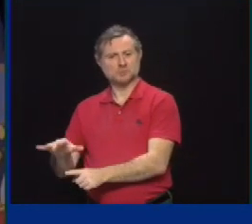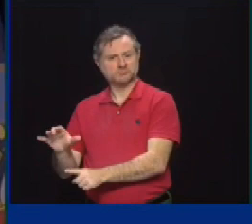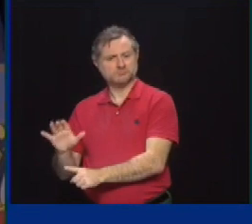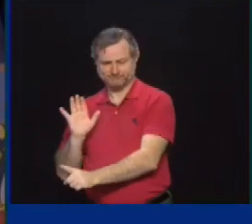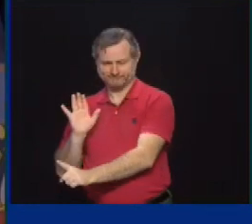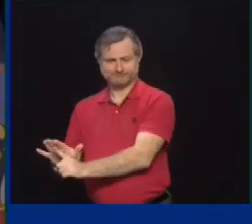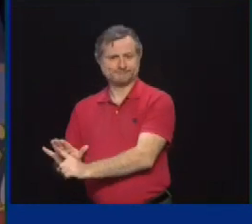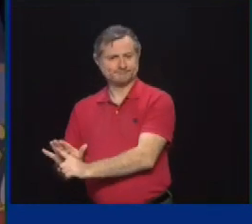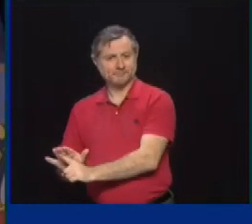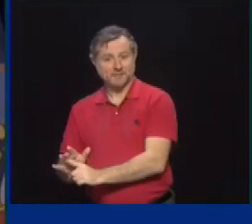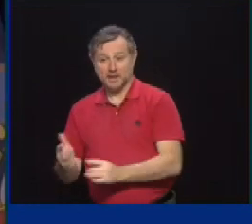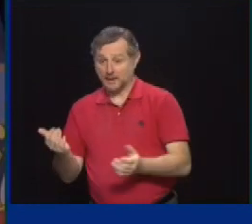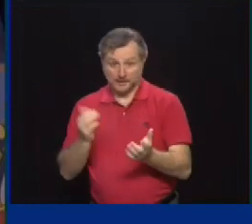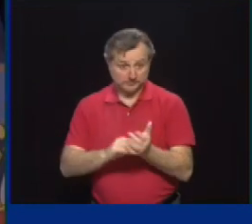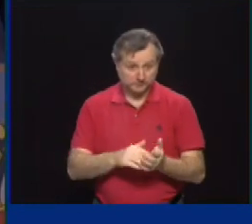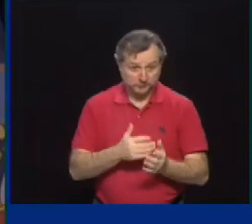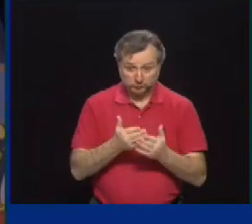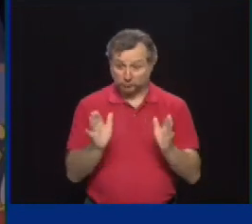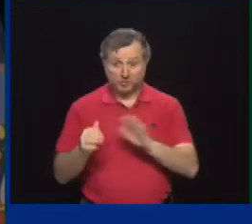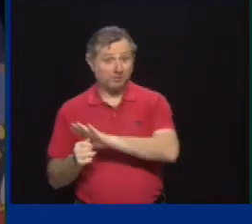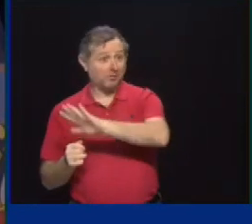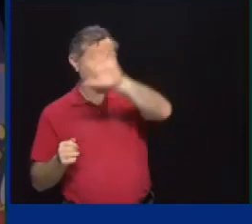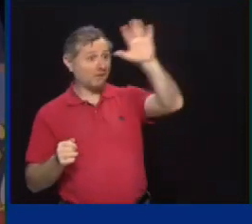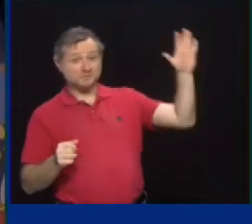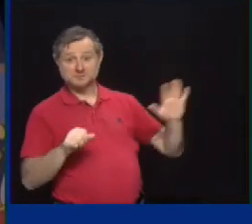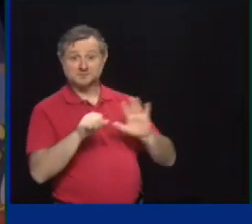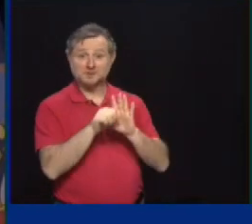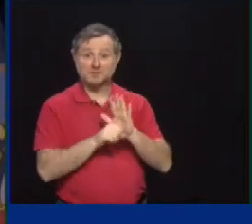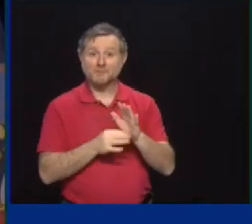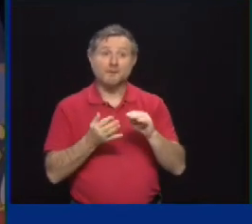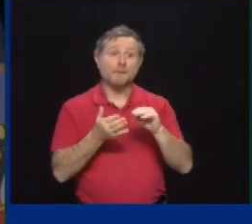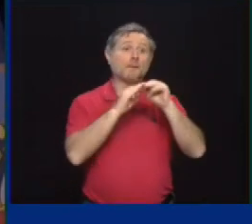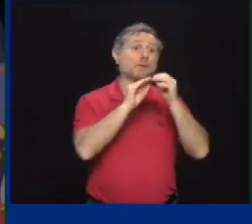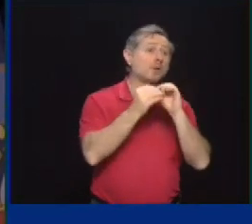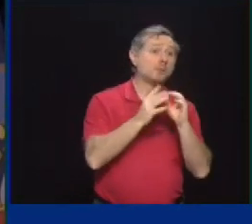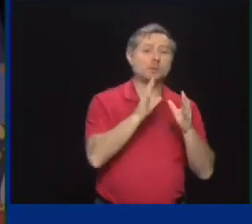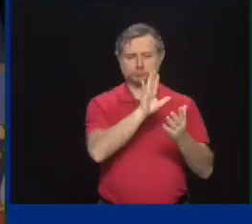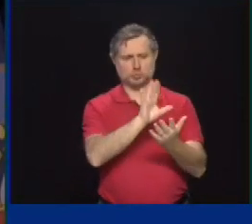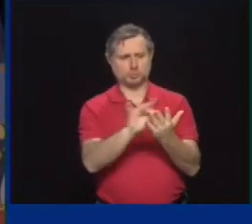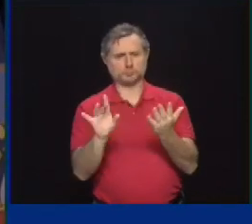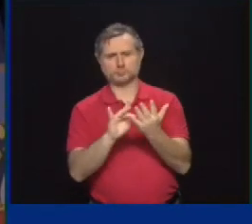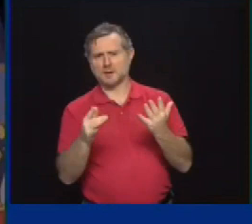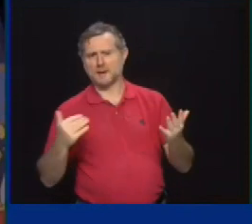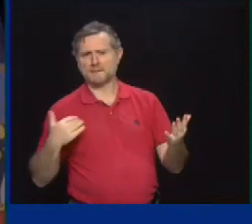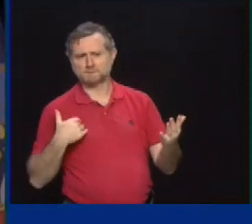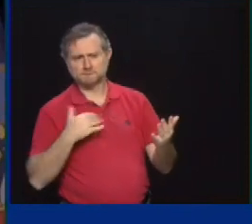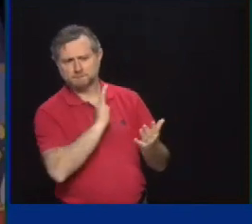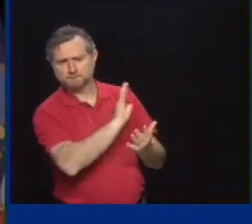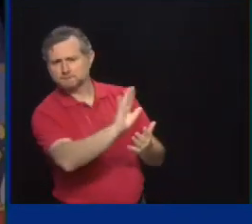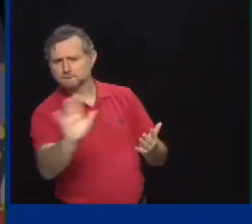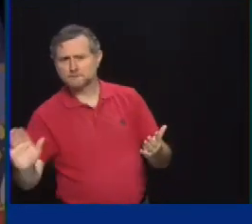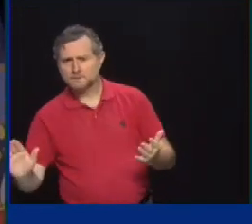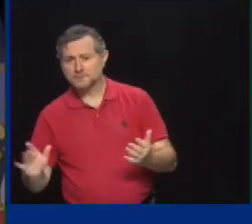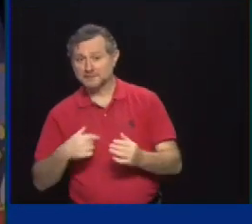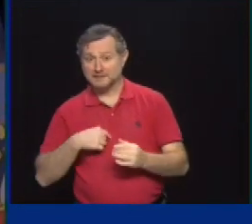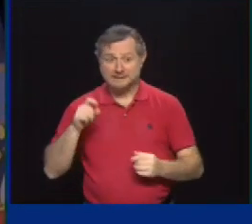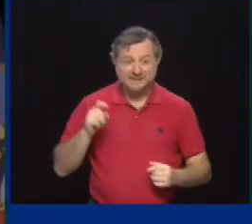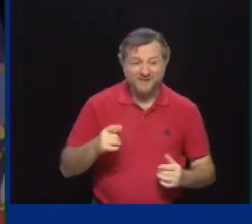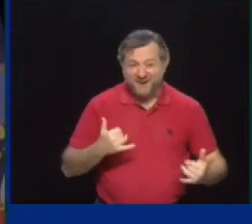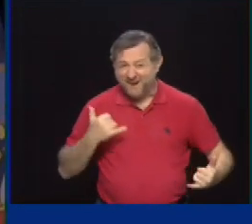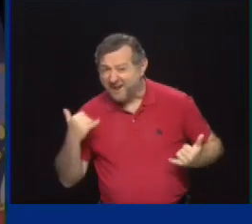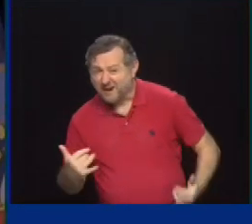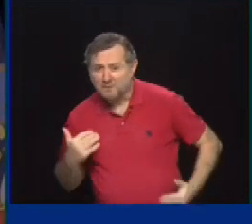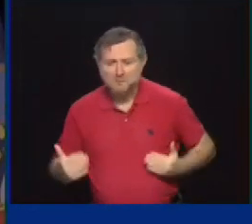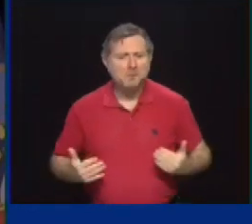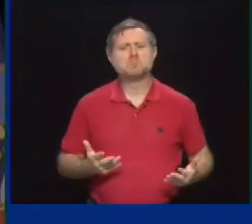options on the table if I see higher numbers, but right now I don't think that that is necessary at this moment in time. So we will leave New Jersey